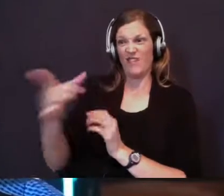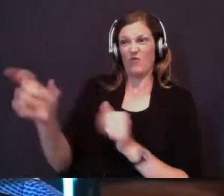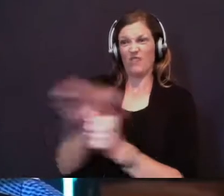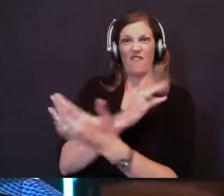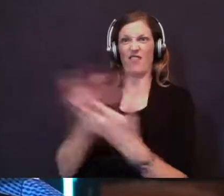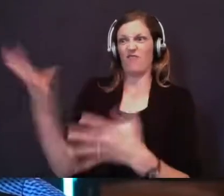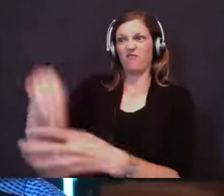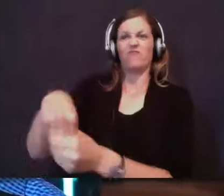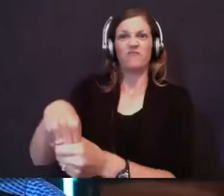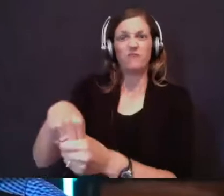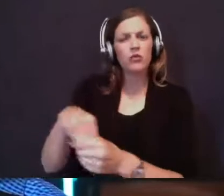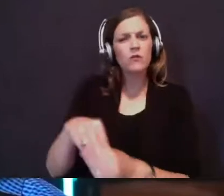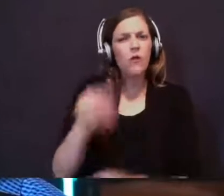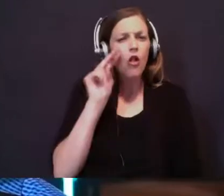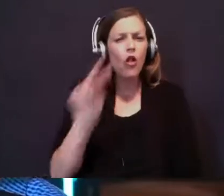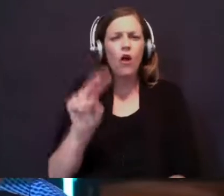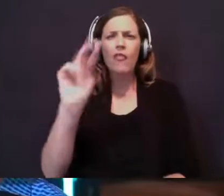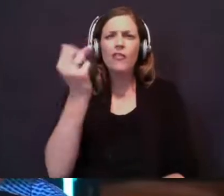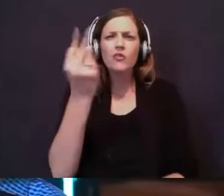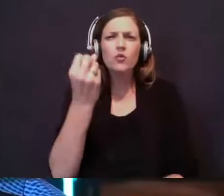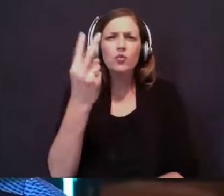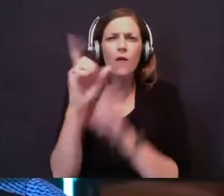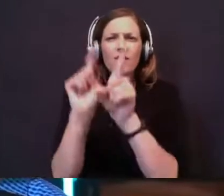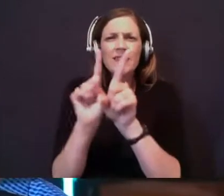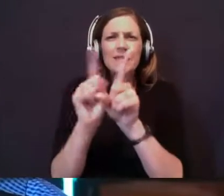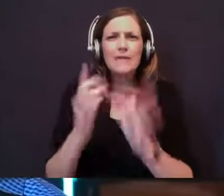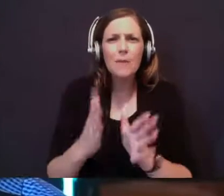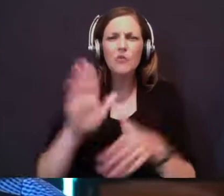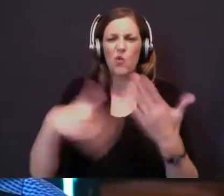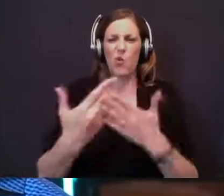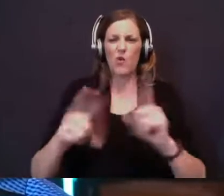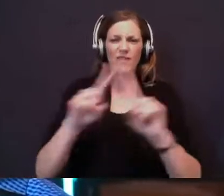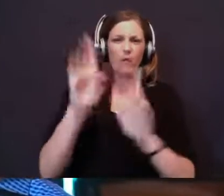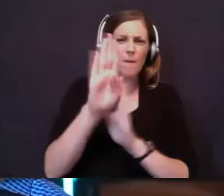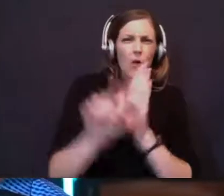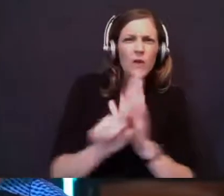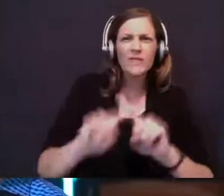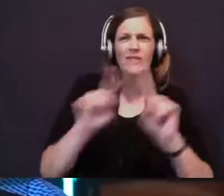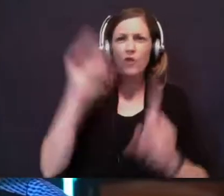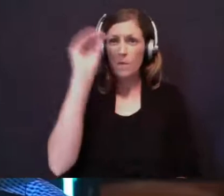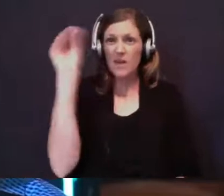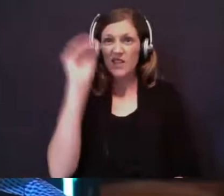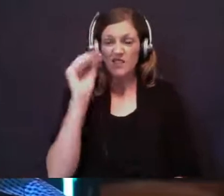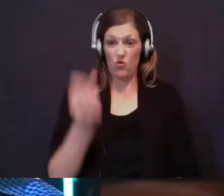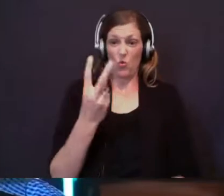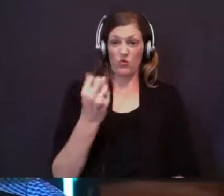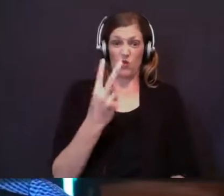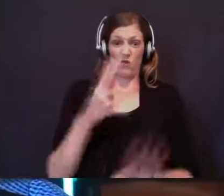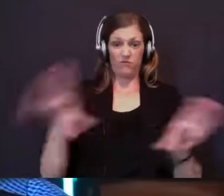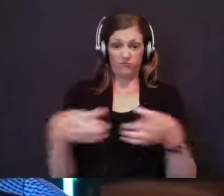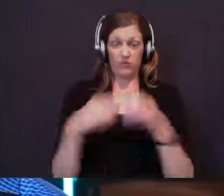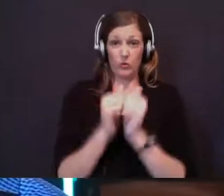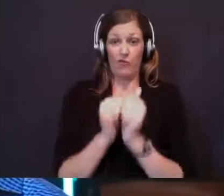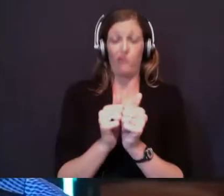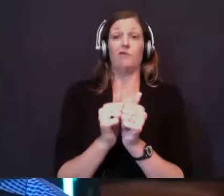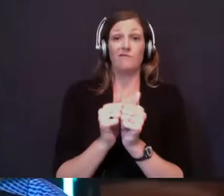disciples that he picked. All different scopes of life, all different backgrounds, all different opinions, and the fact that they got together was rather a miracle. We